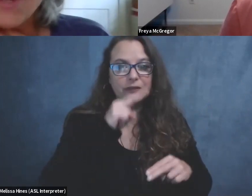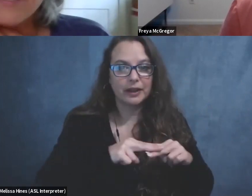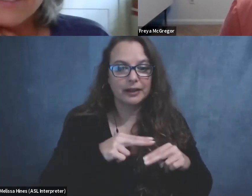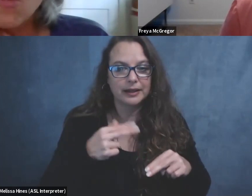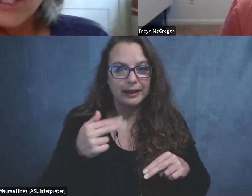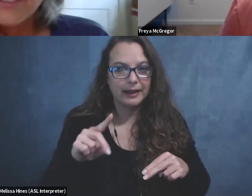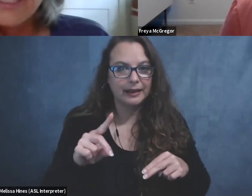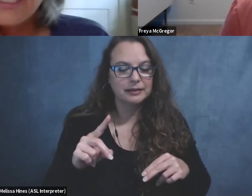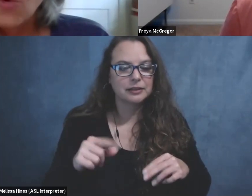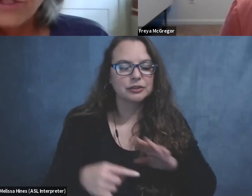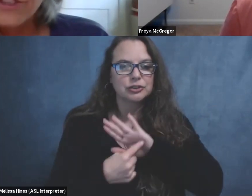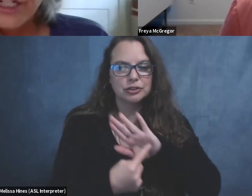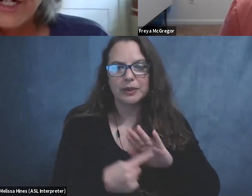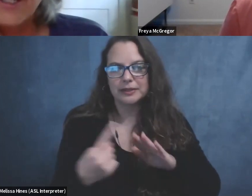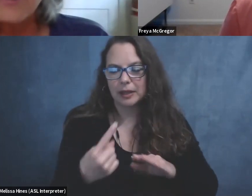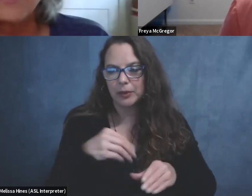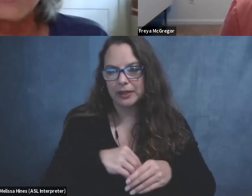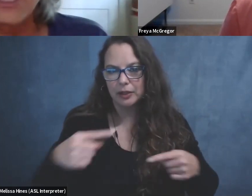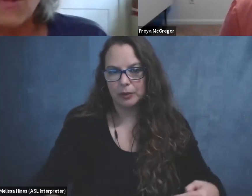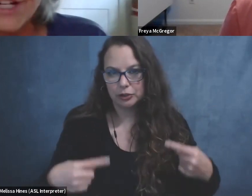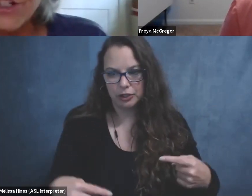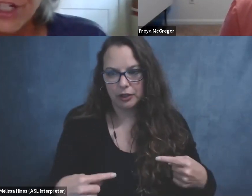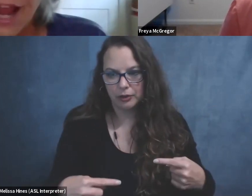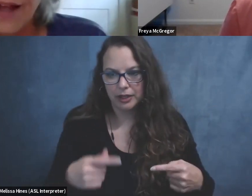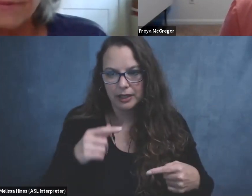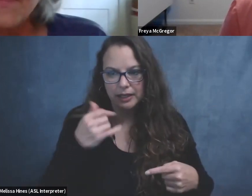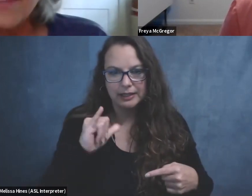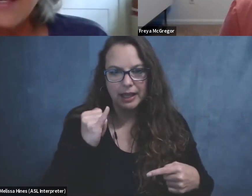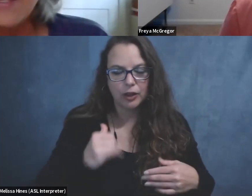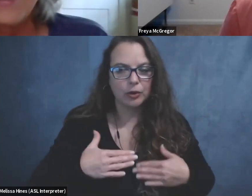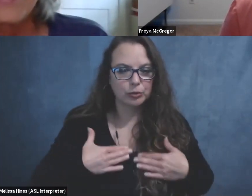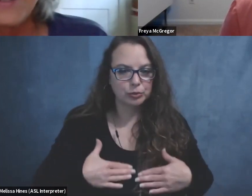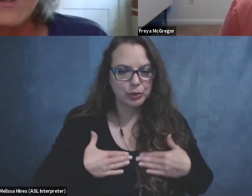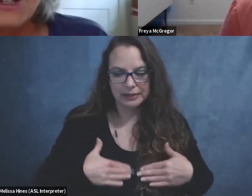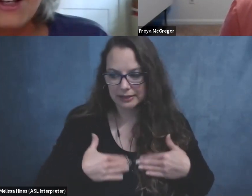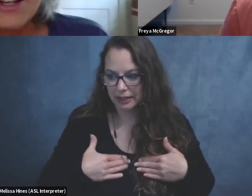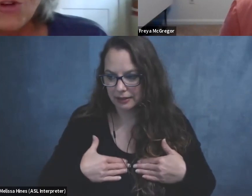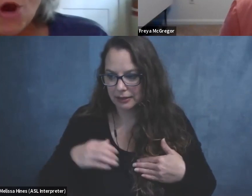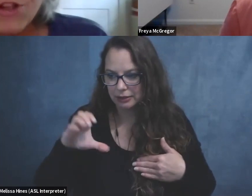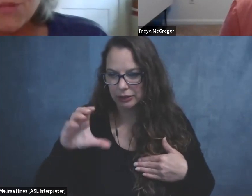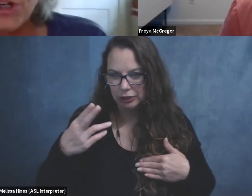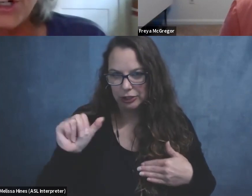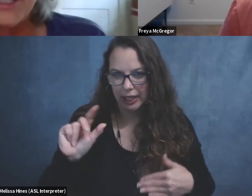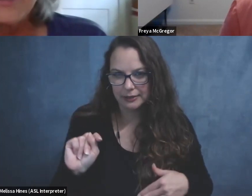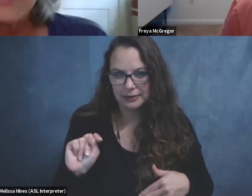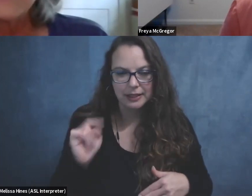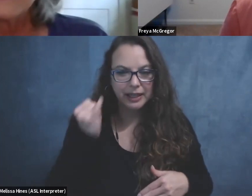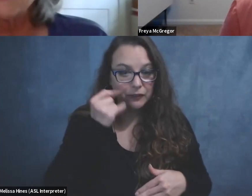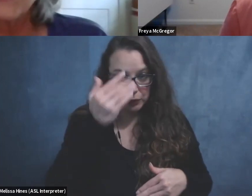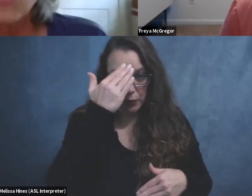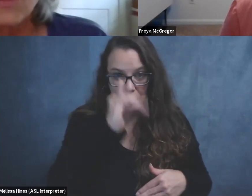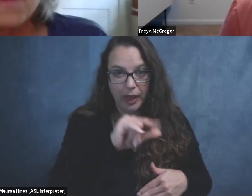was showing someone in a wheelchair, a yellow breasted chat. And if you know this bird,